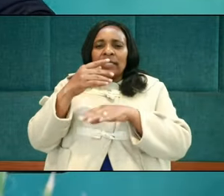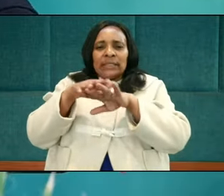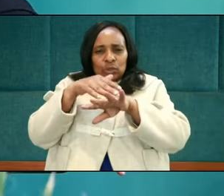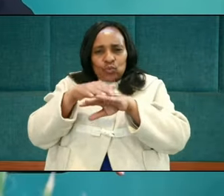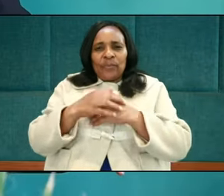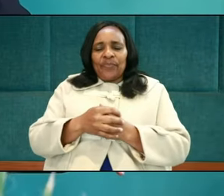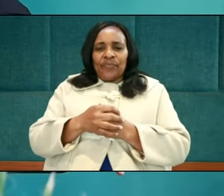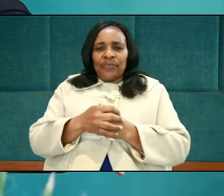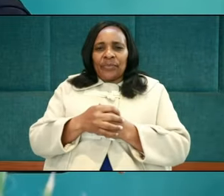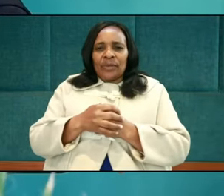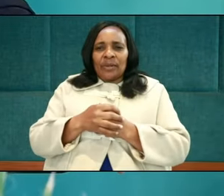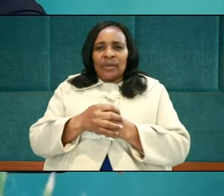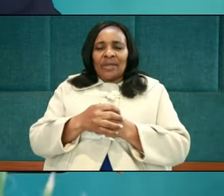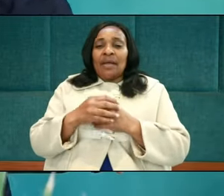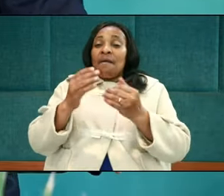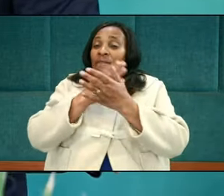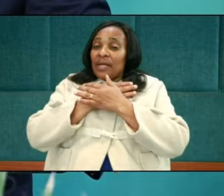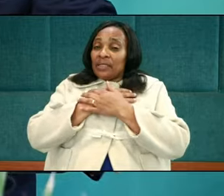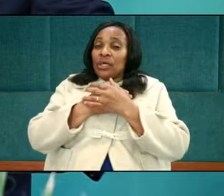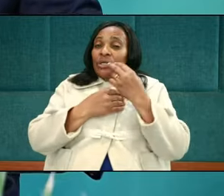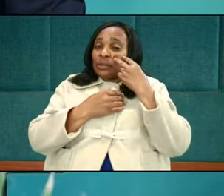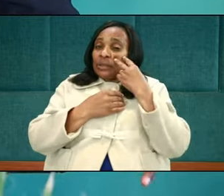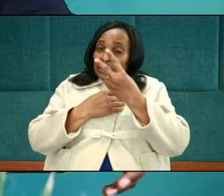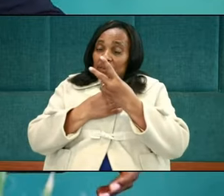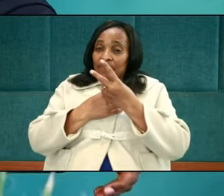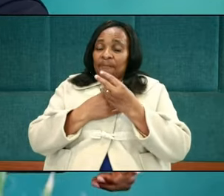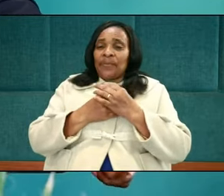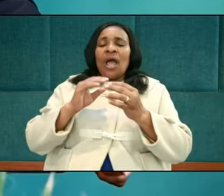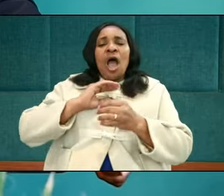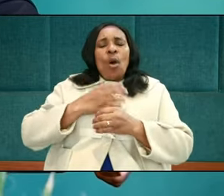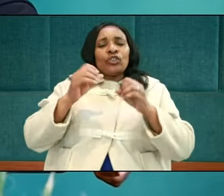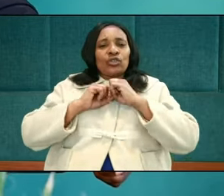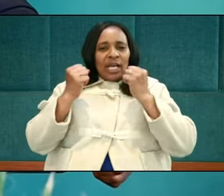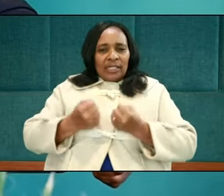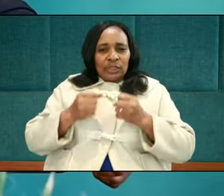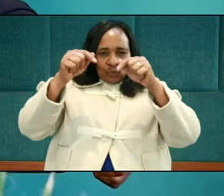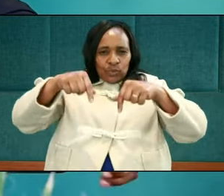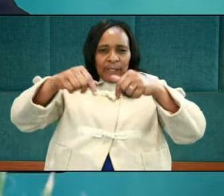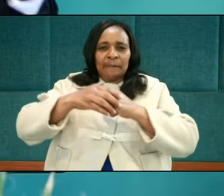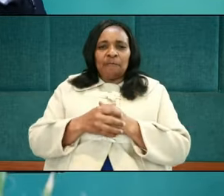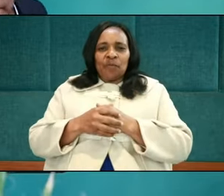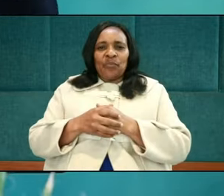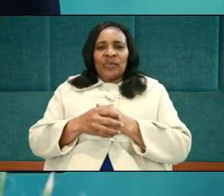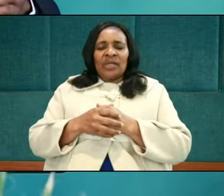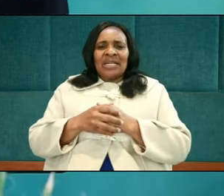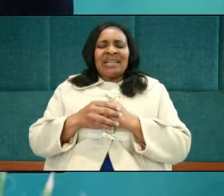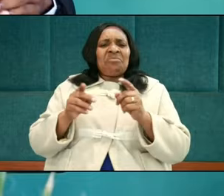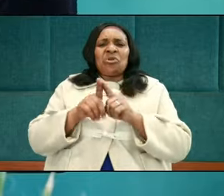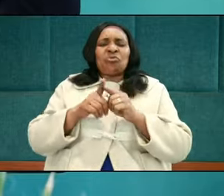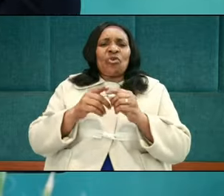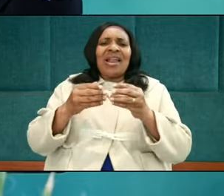are the meek. And, friends, I want you to note that our society today is just